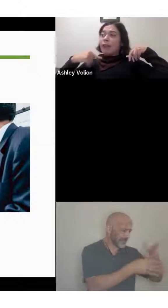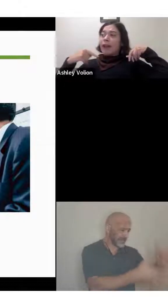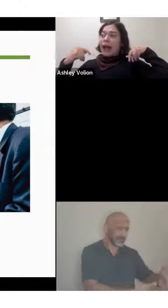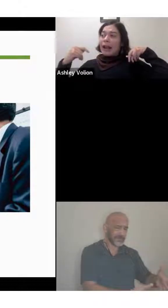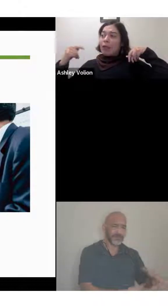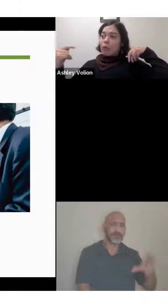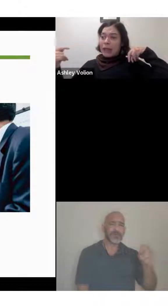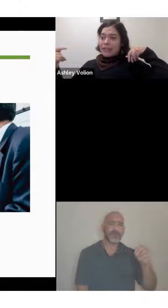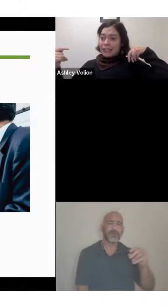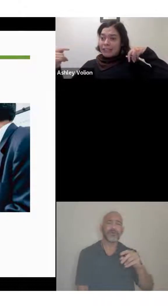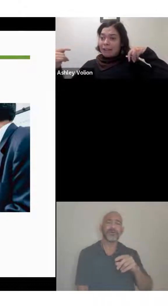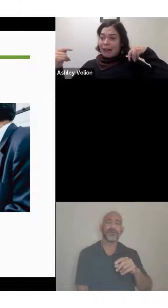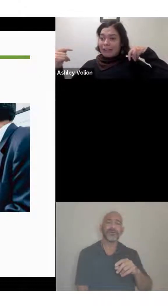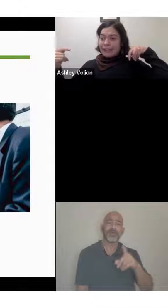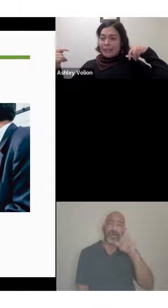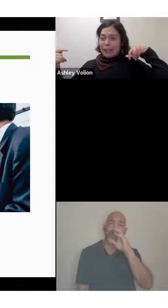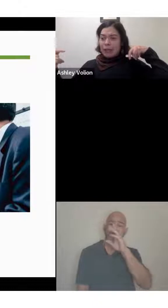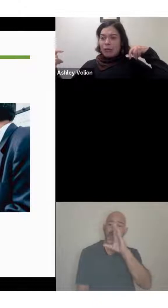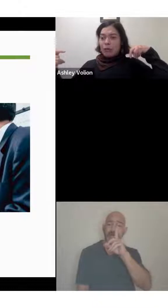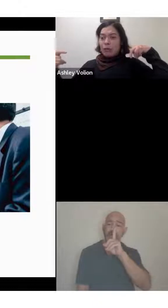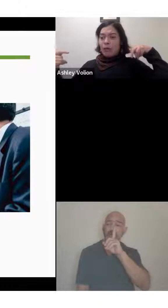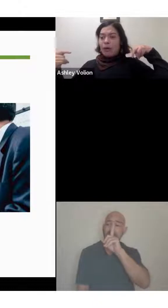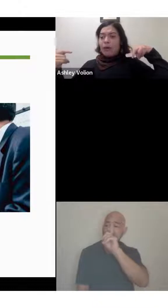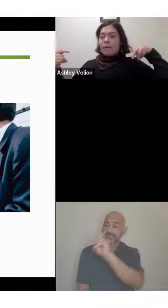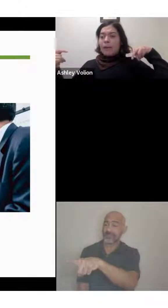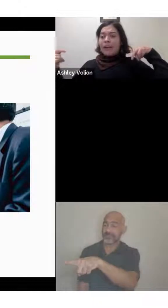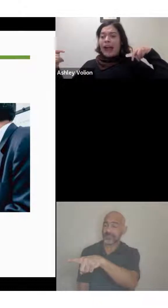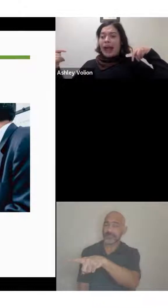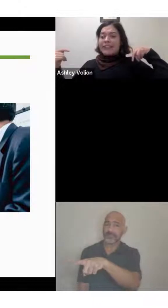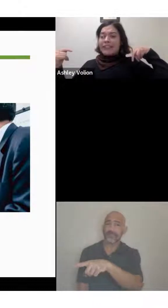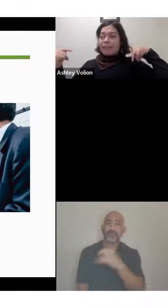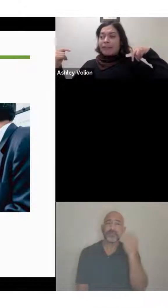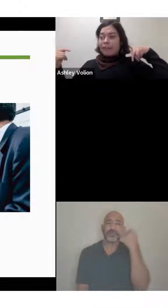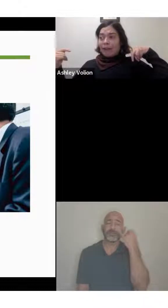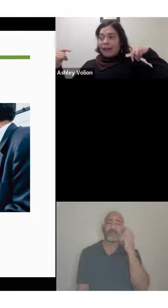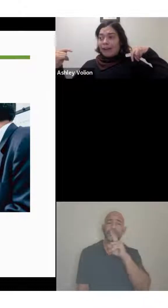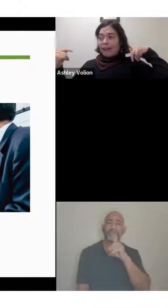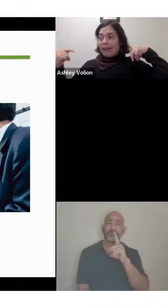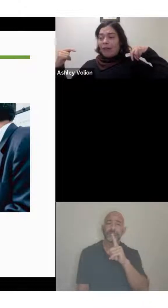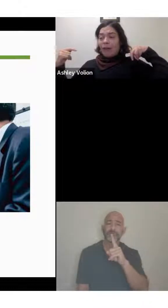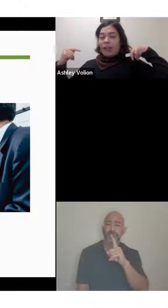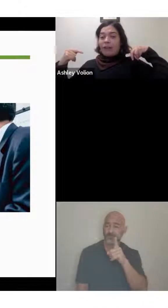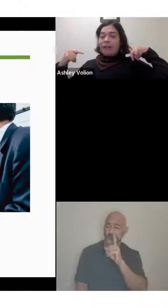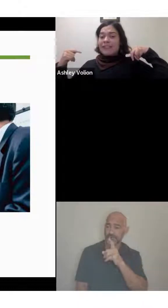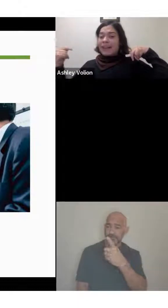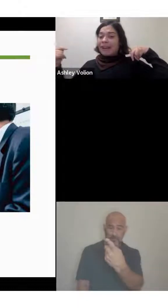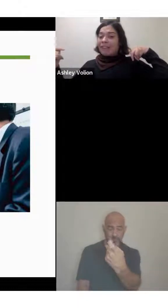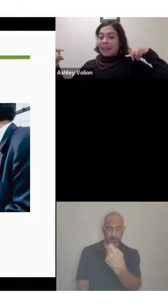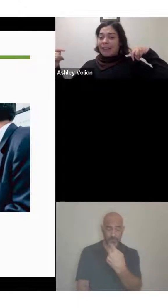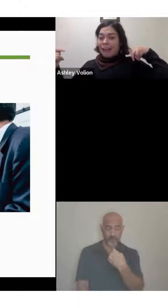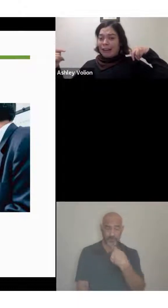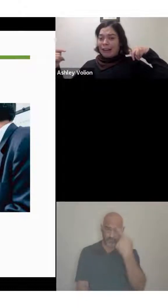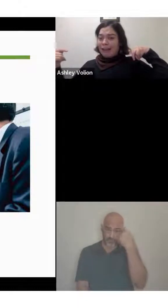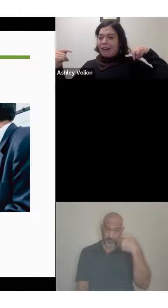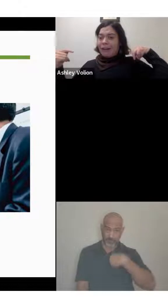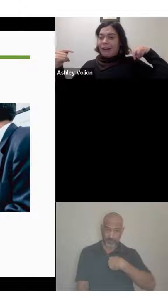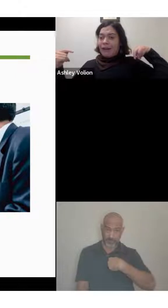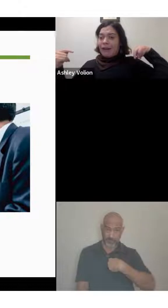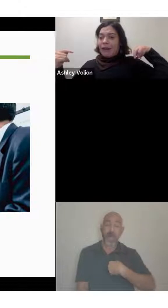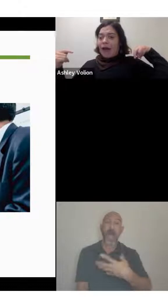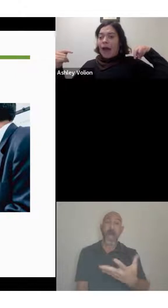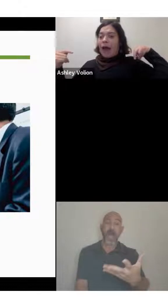someone had a question directed to you, but then asked your friend and you were sitting right there.